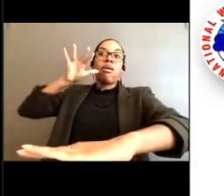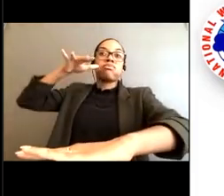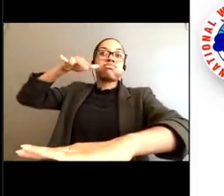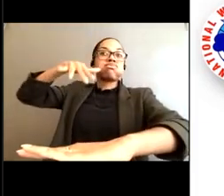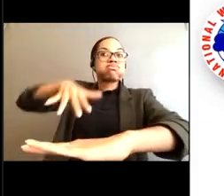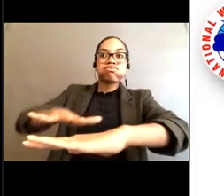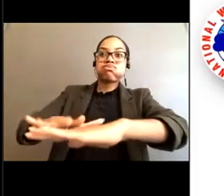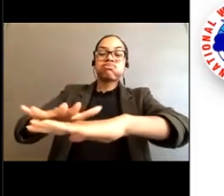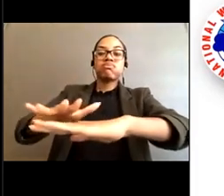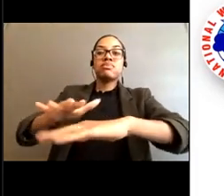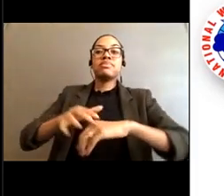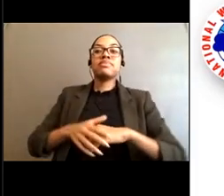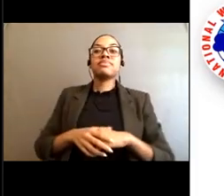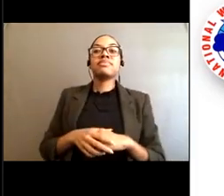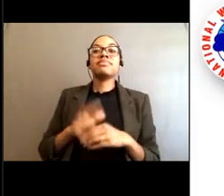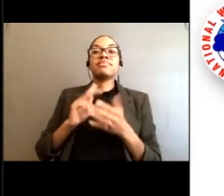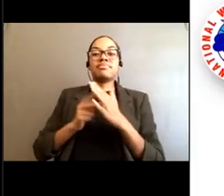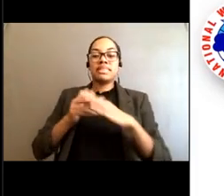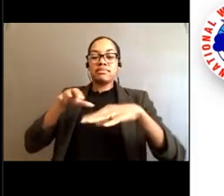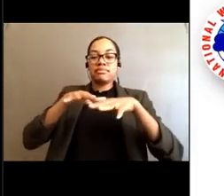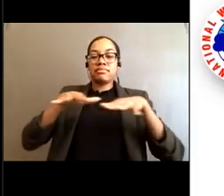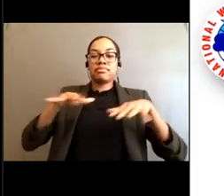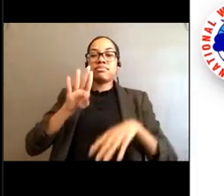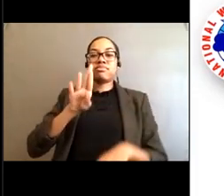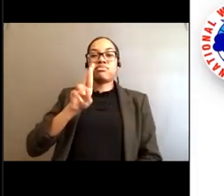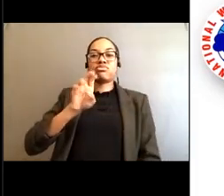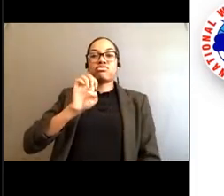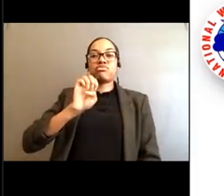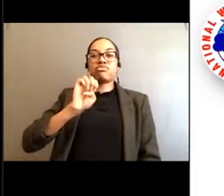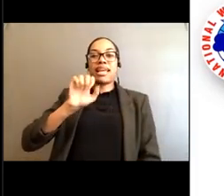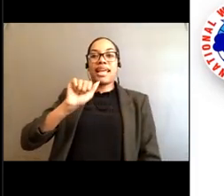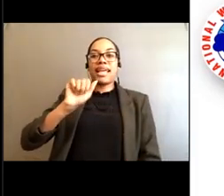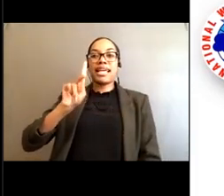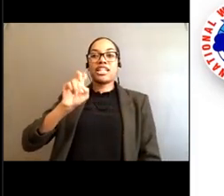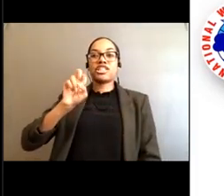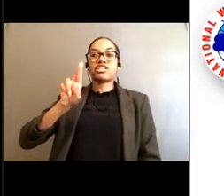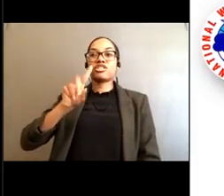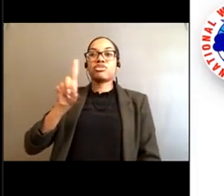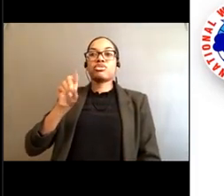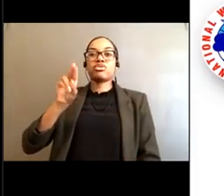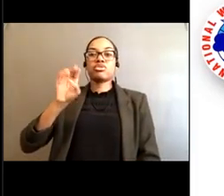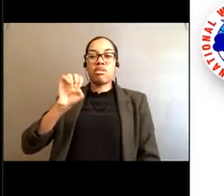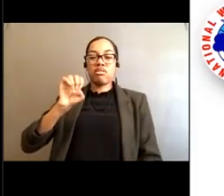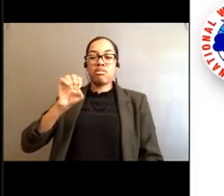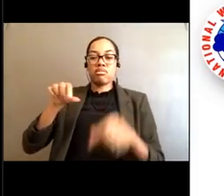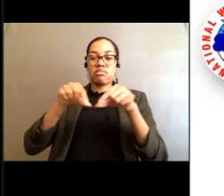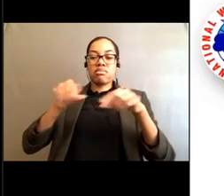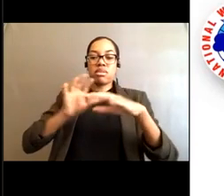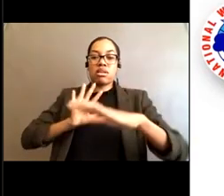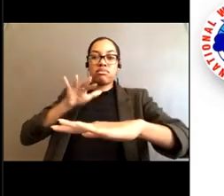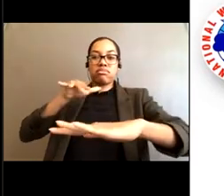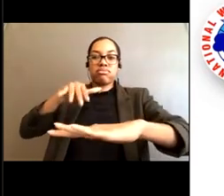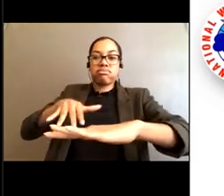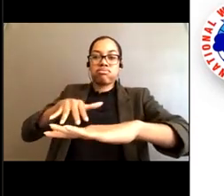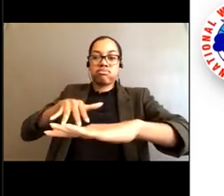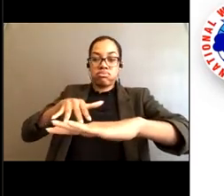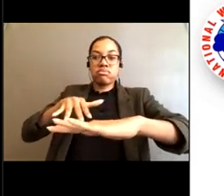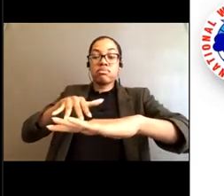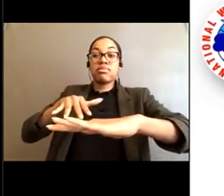break, which is why we call this the breaker zone, and as waves continue to disperse as they approach the coast,